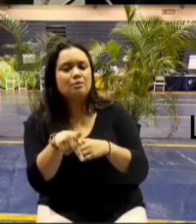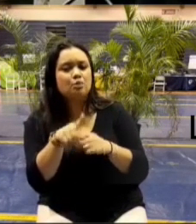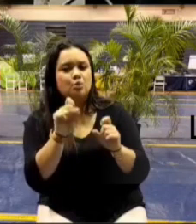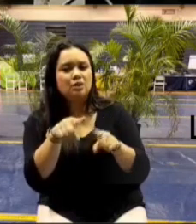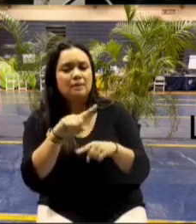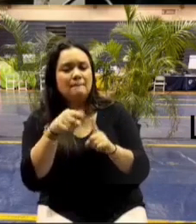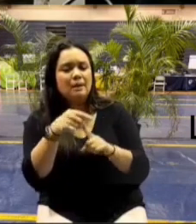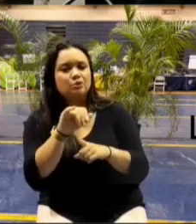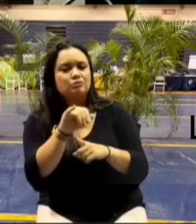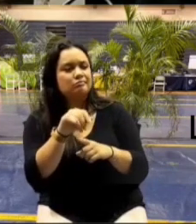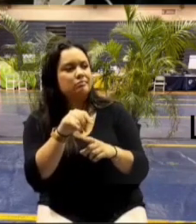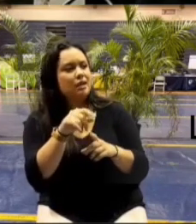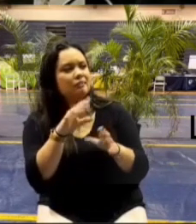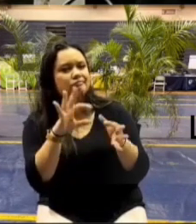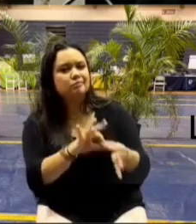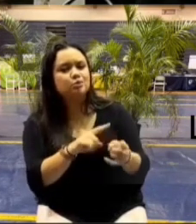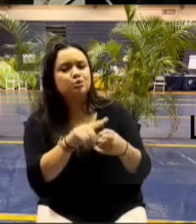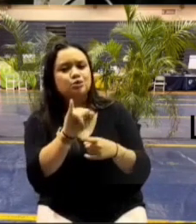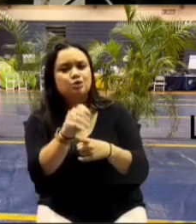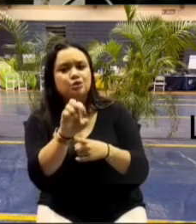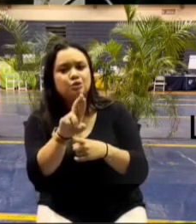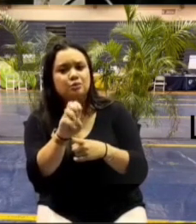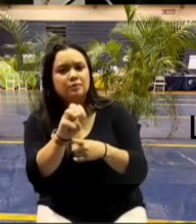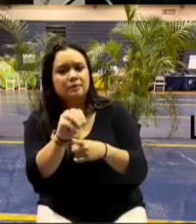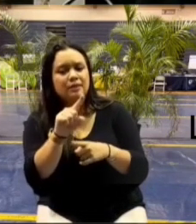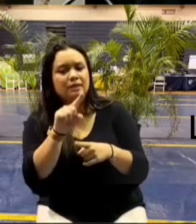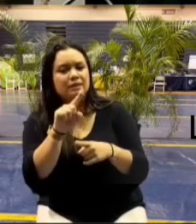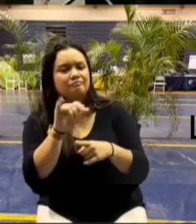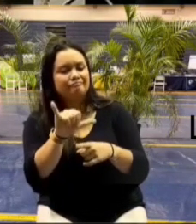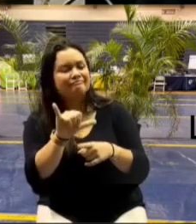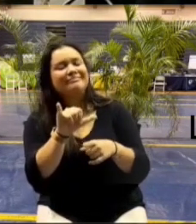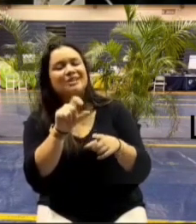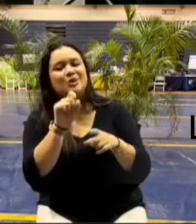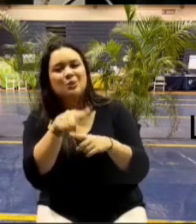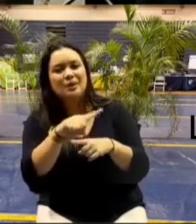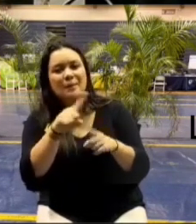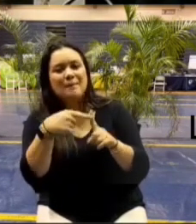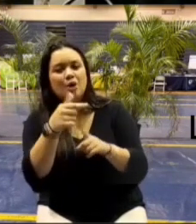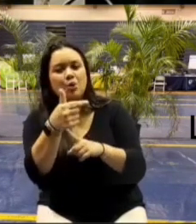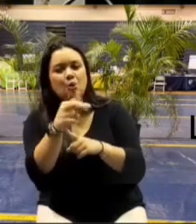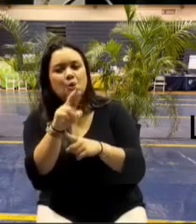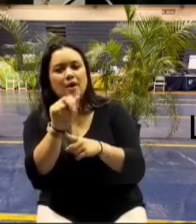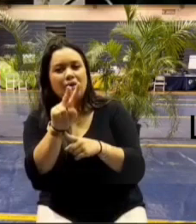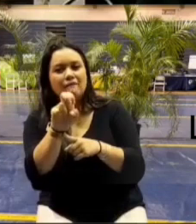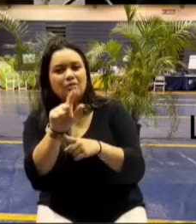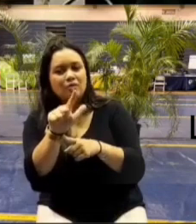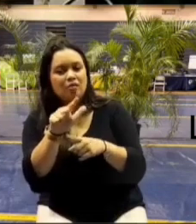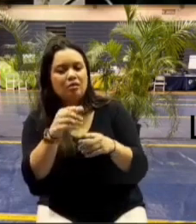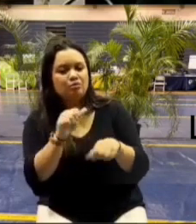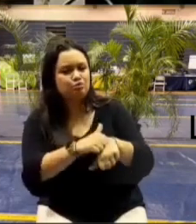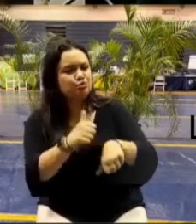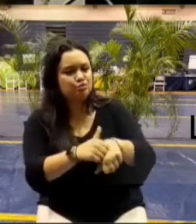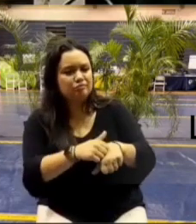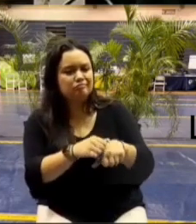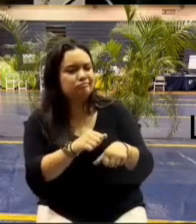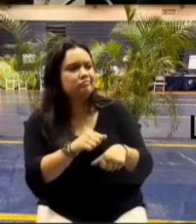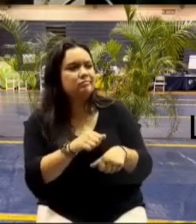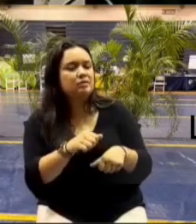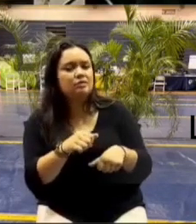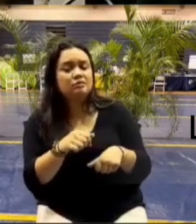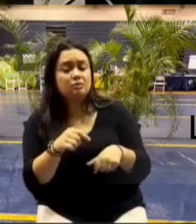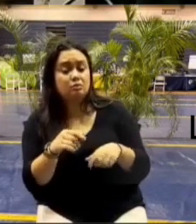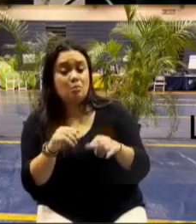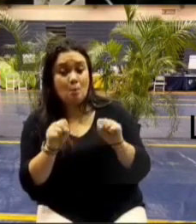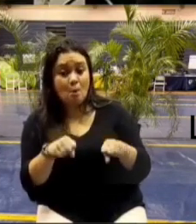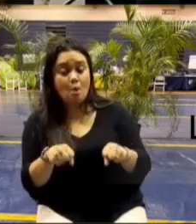comments about the gravel and also the other gentleman over here that talked about the water meter would it be possible for us